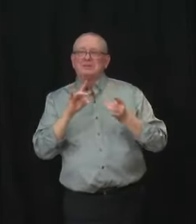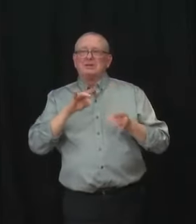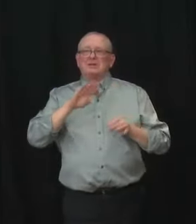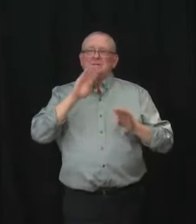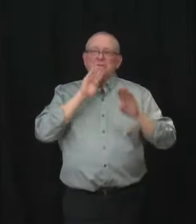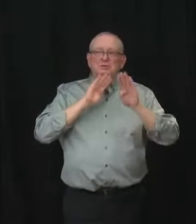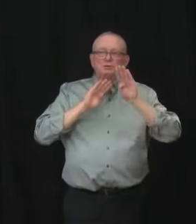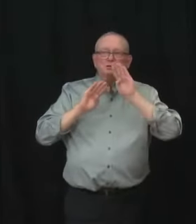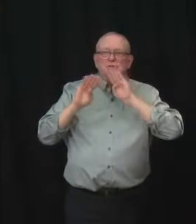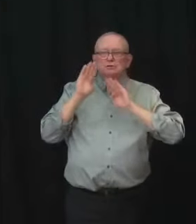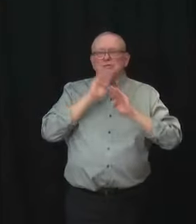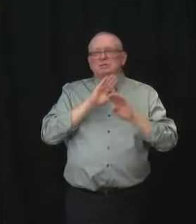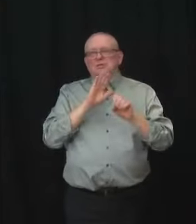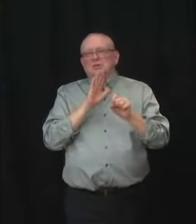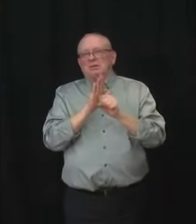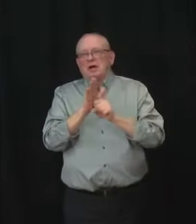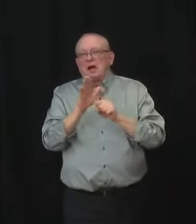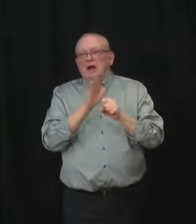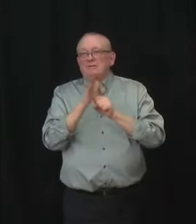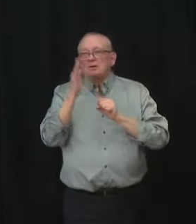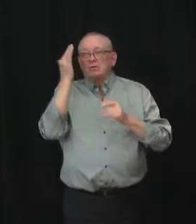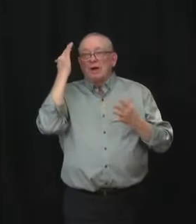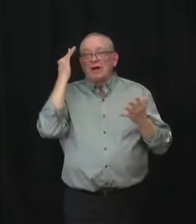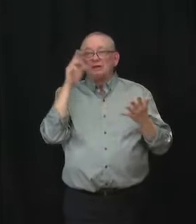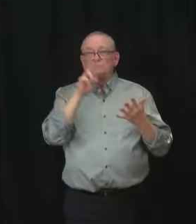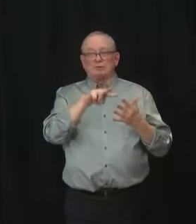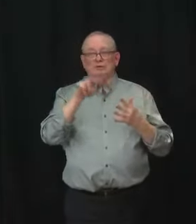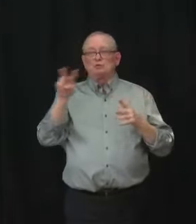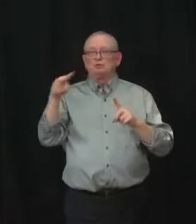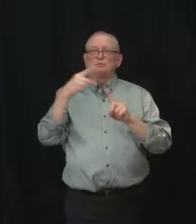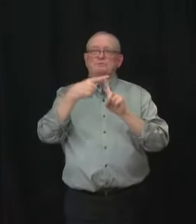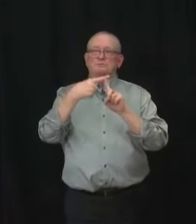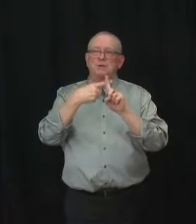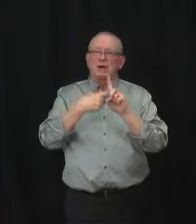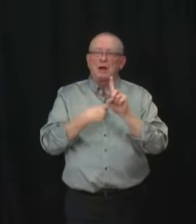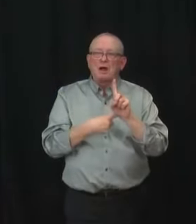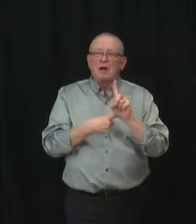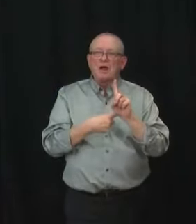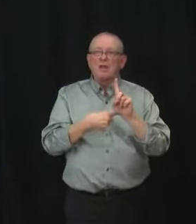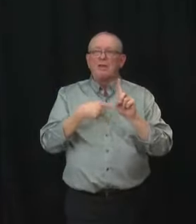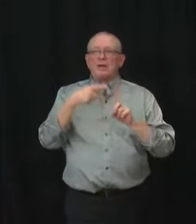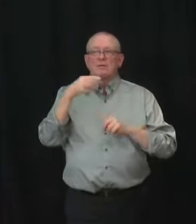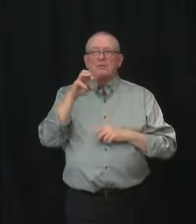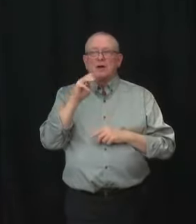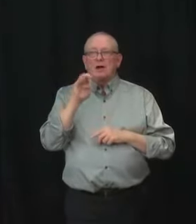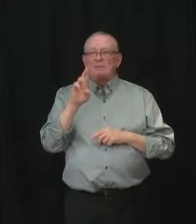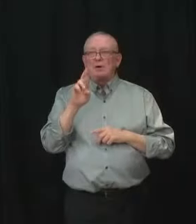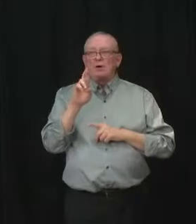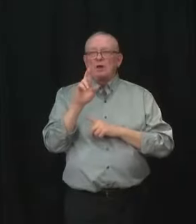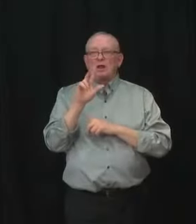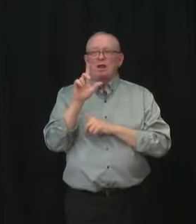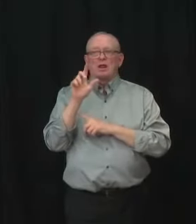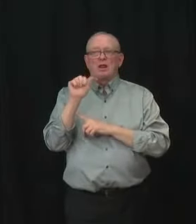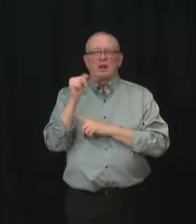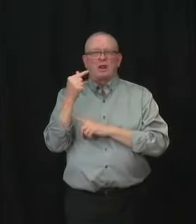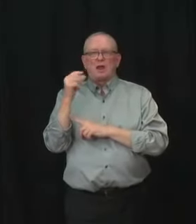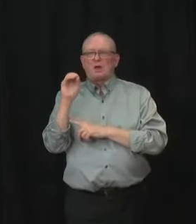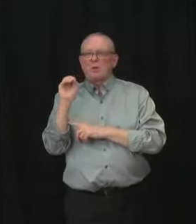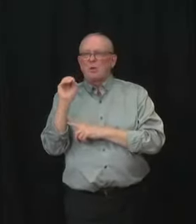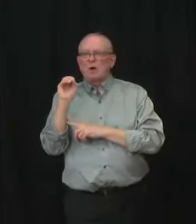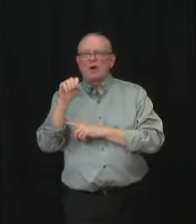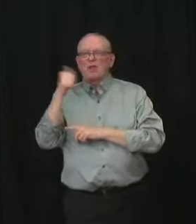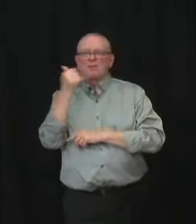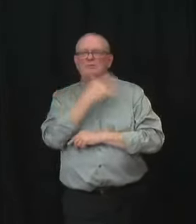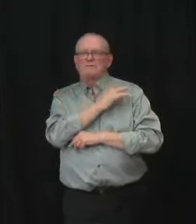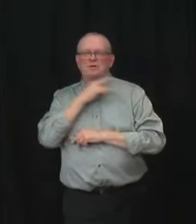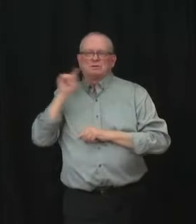It's been 22 months. That's Premier Legault. What have you heard from people here and what do you think the